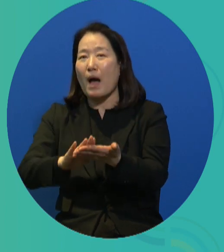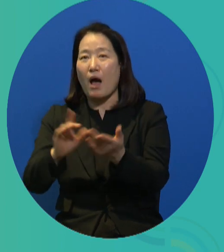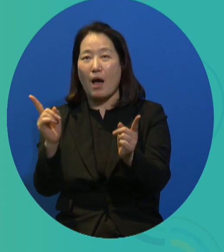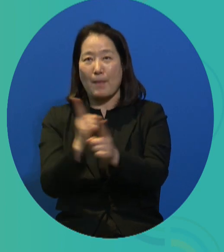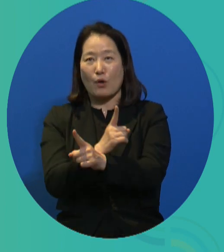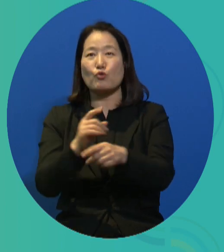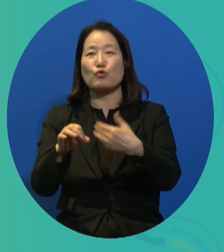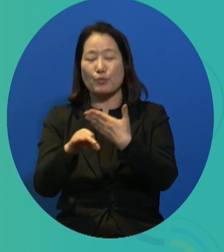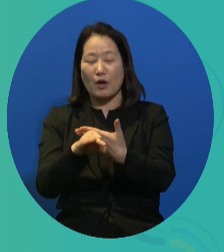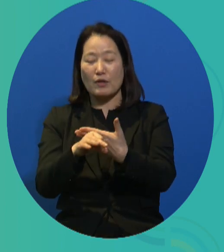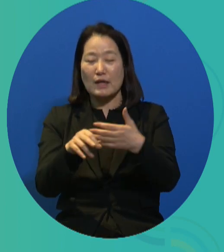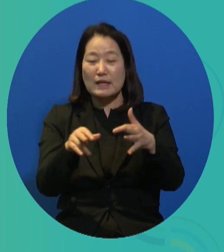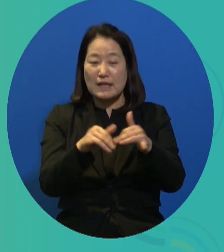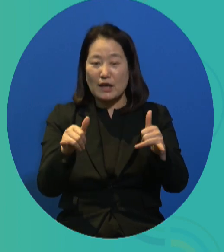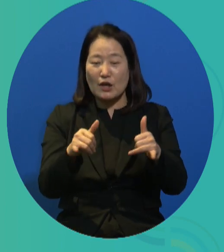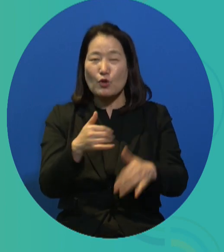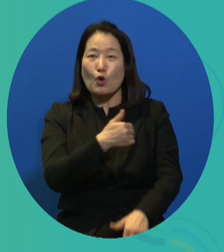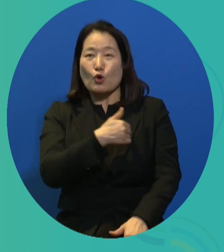lower the buses.